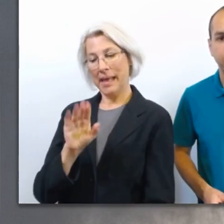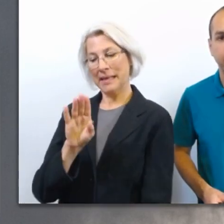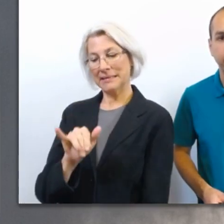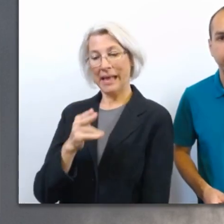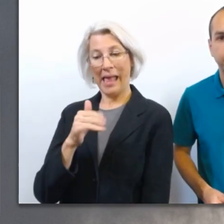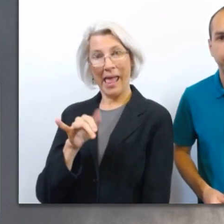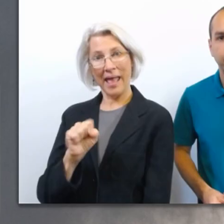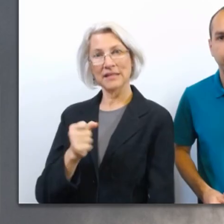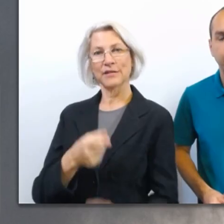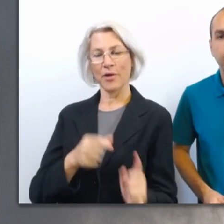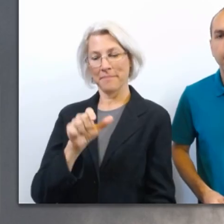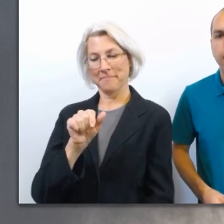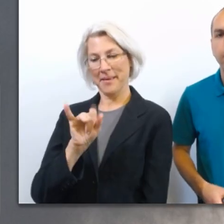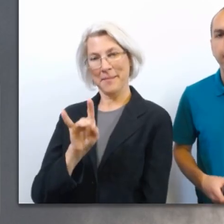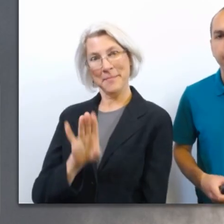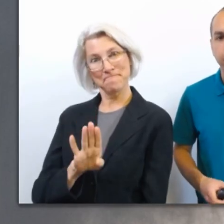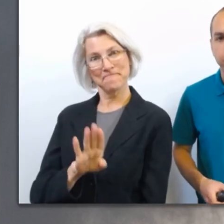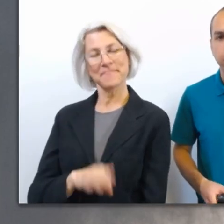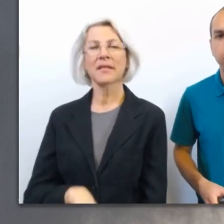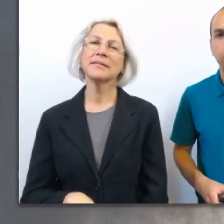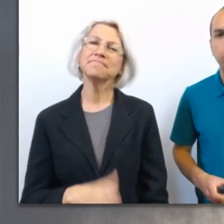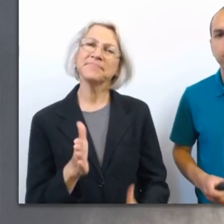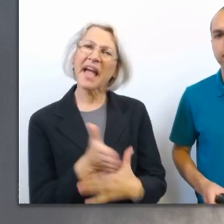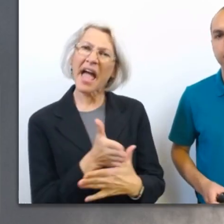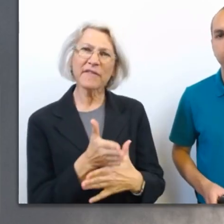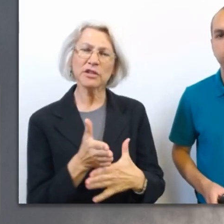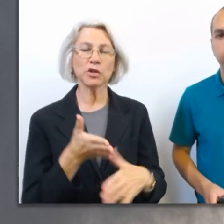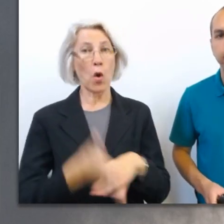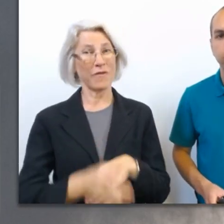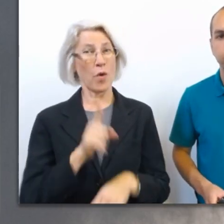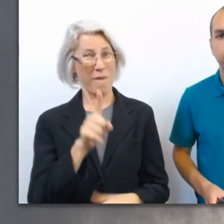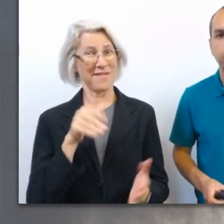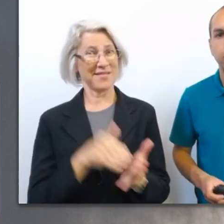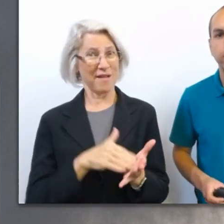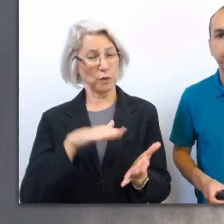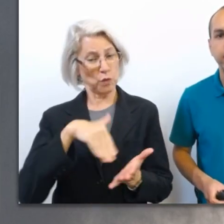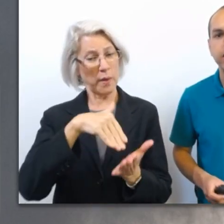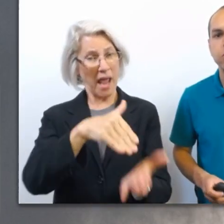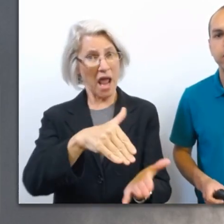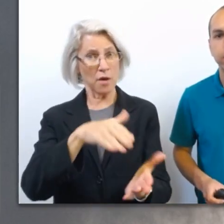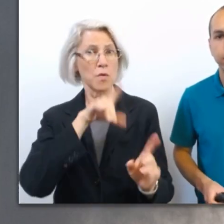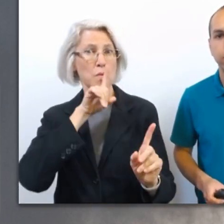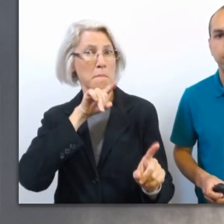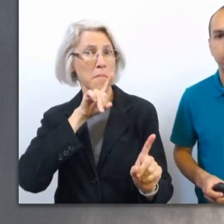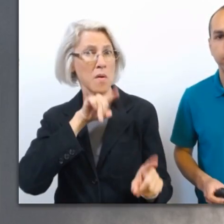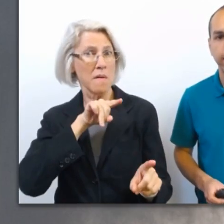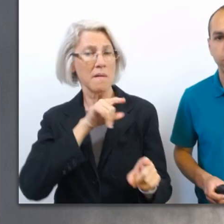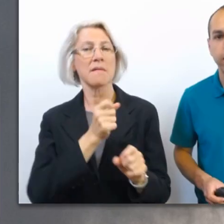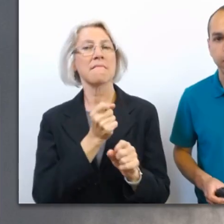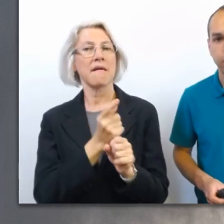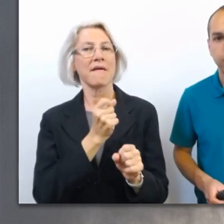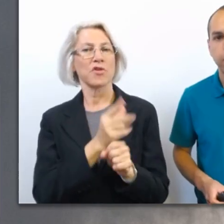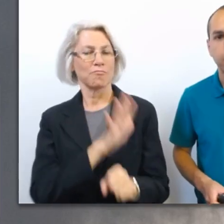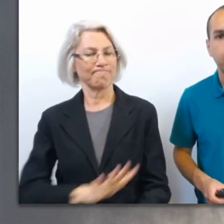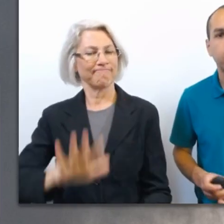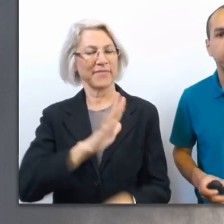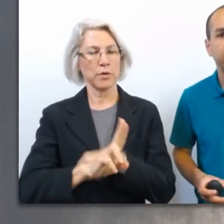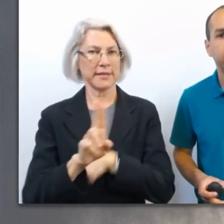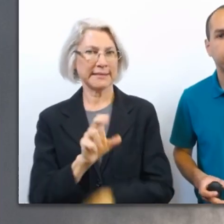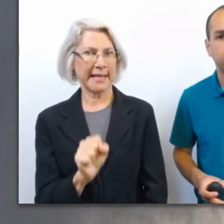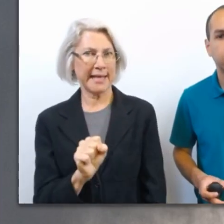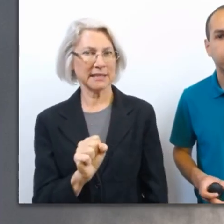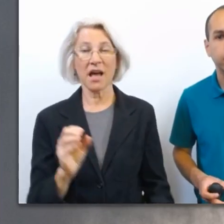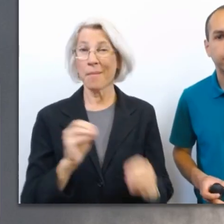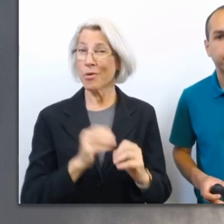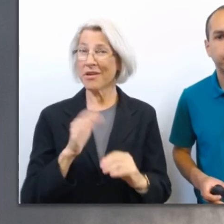Deaf and Blind. On average, over 1,000 tornadoes are reported each year across the United States, more than